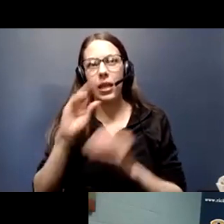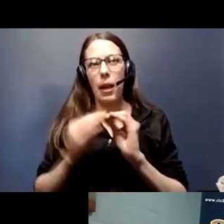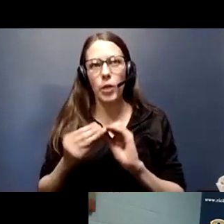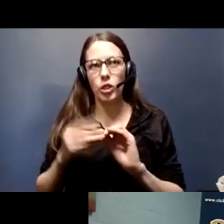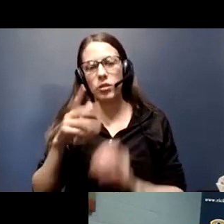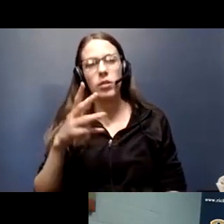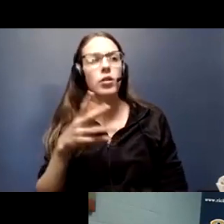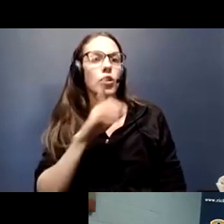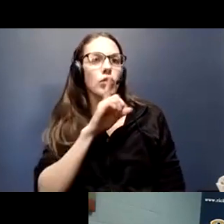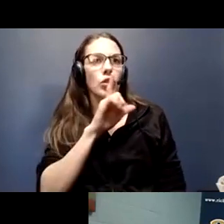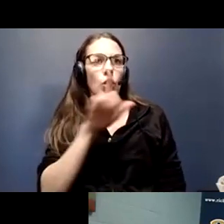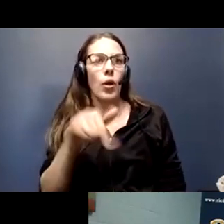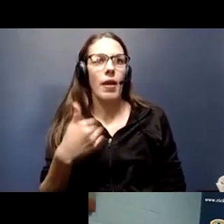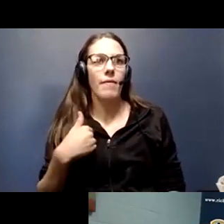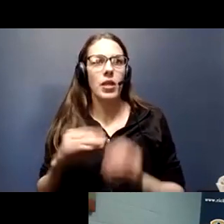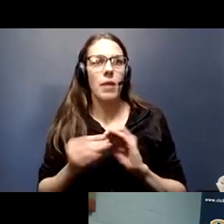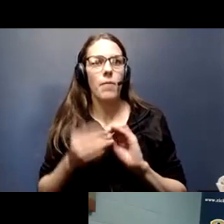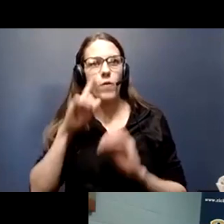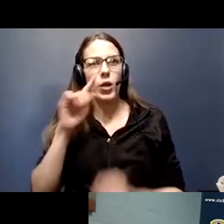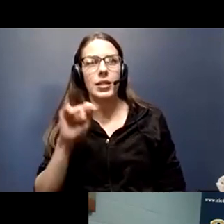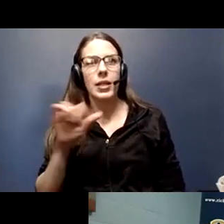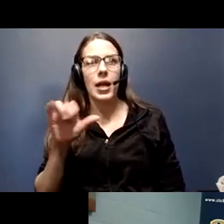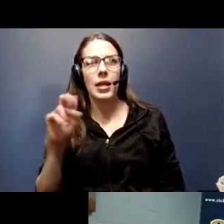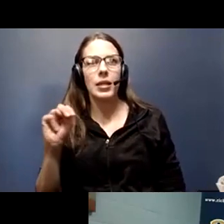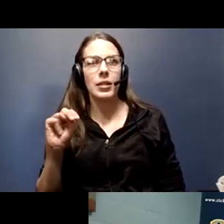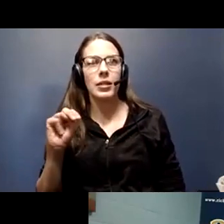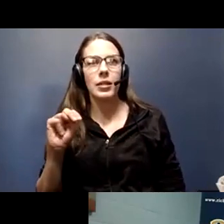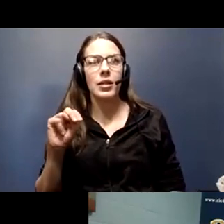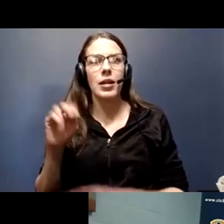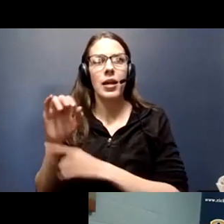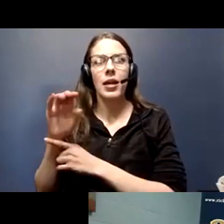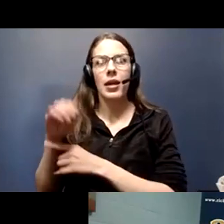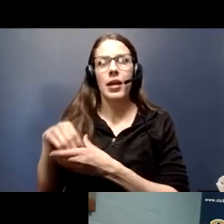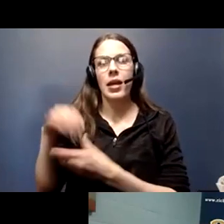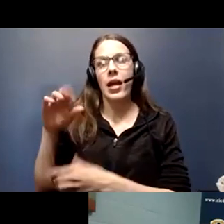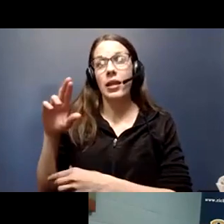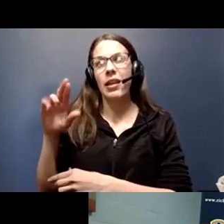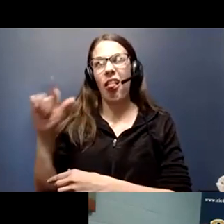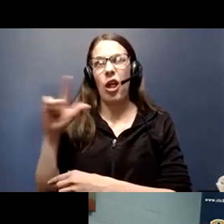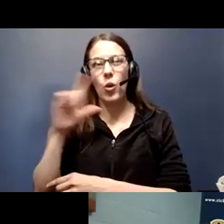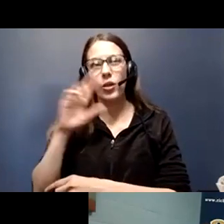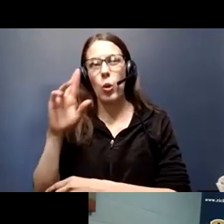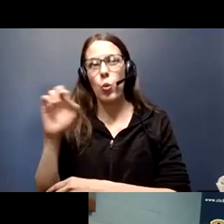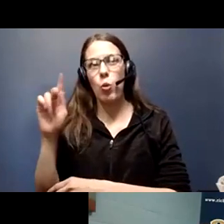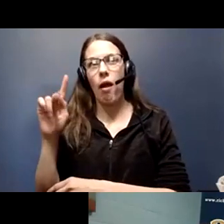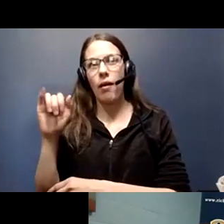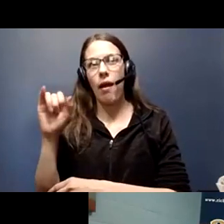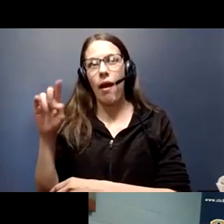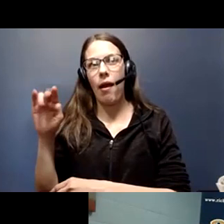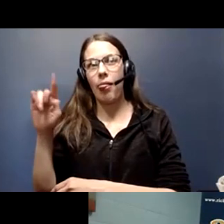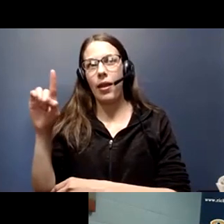Sure, and I only have the numbers for the Tyson plant in Joslin, Illinois in Rock Island County, and they currently have